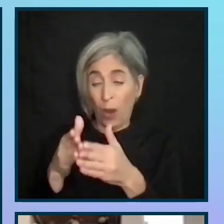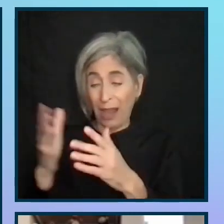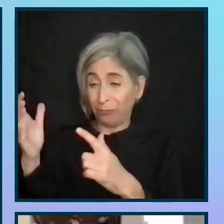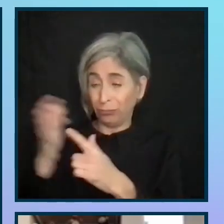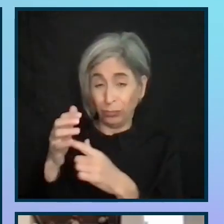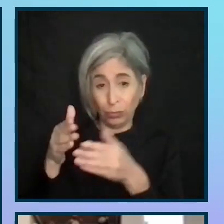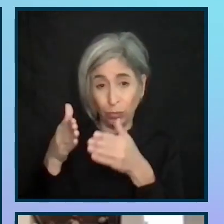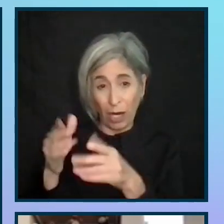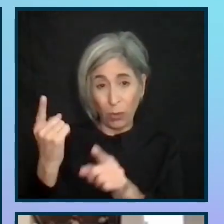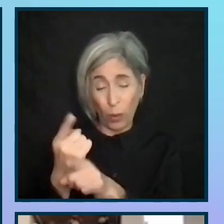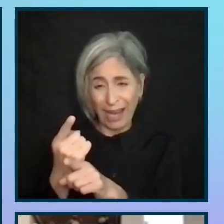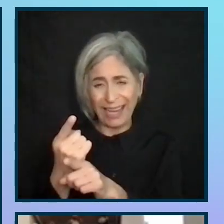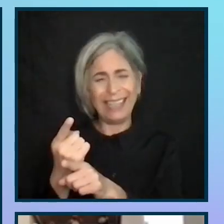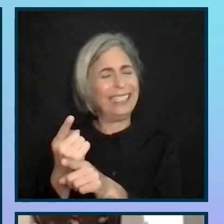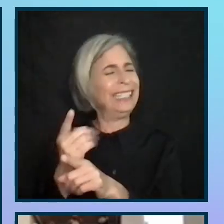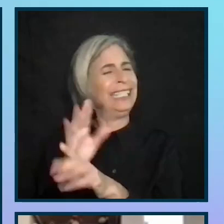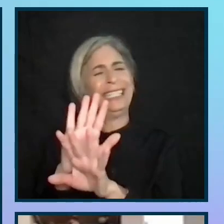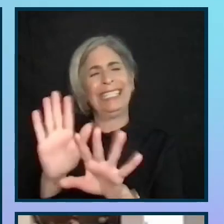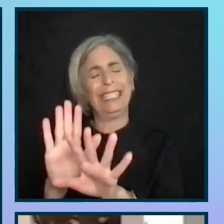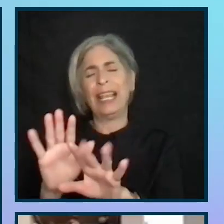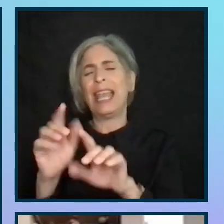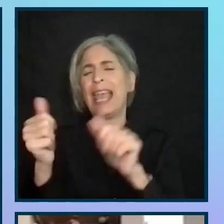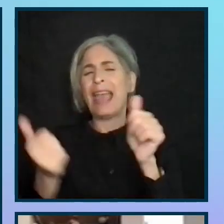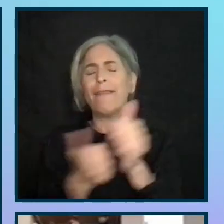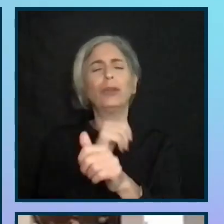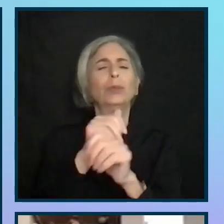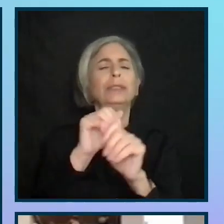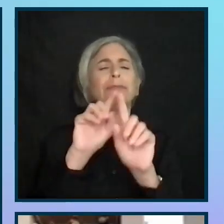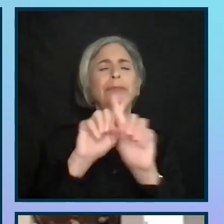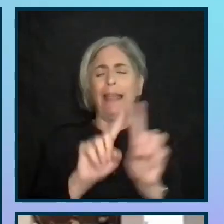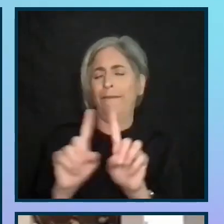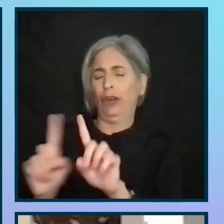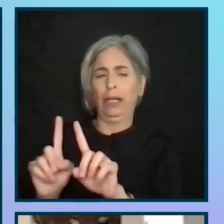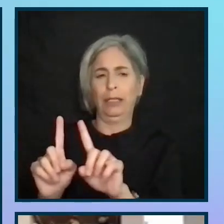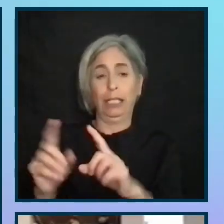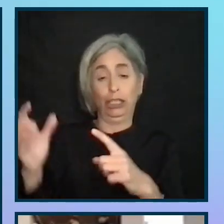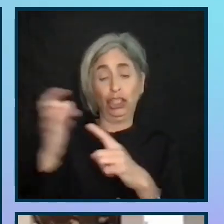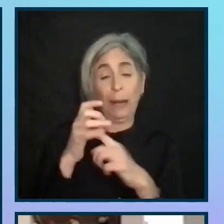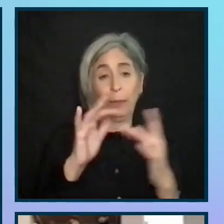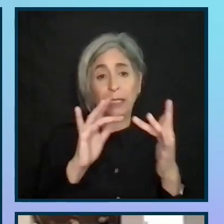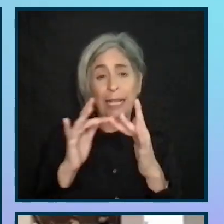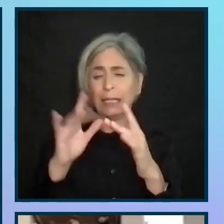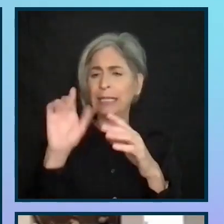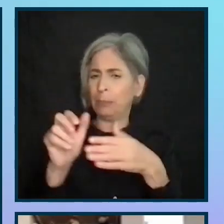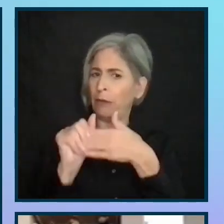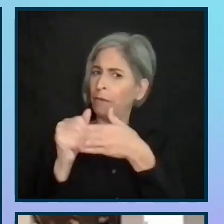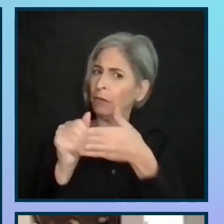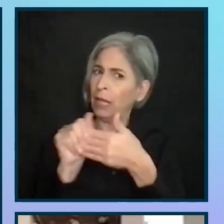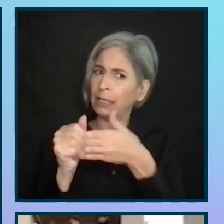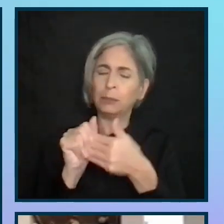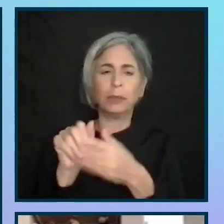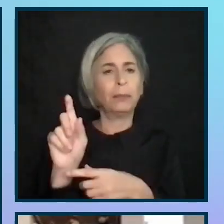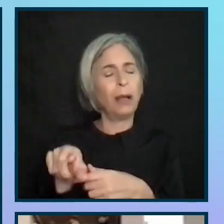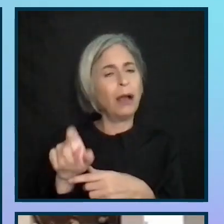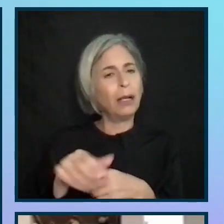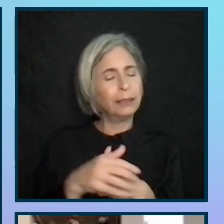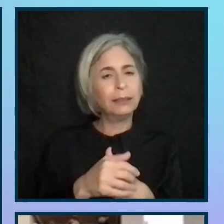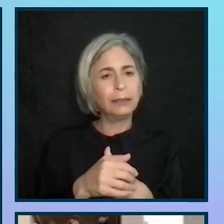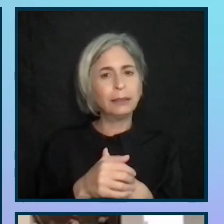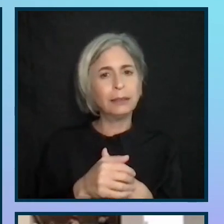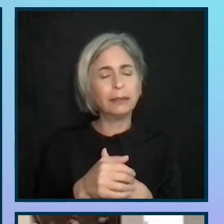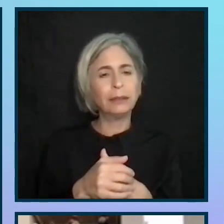Different organizations have different needs. The champions network can be flexible and can operate with or without a dedicated accessibility team.